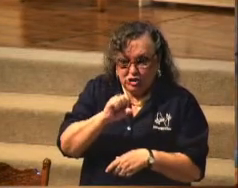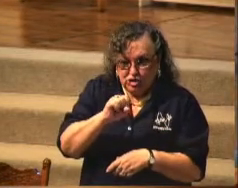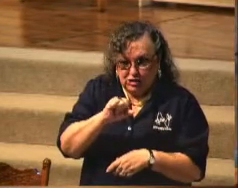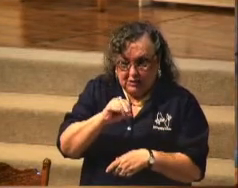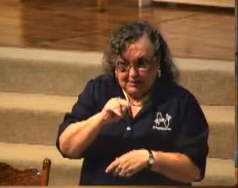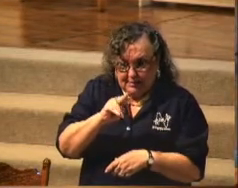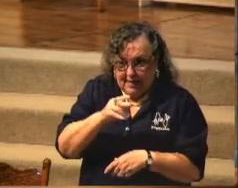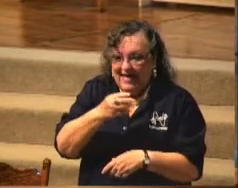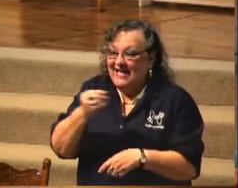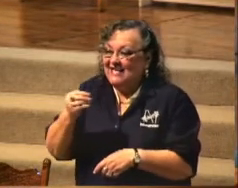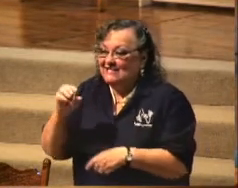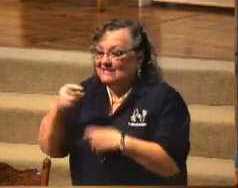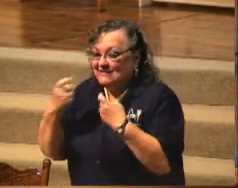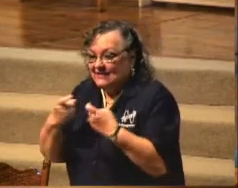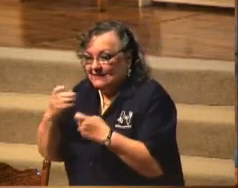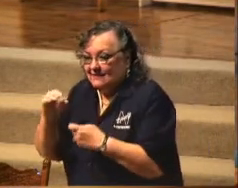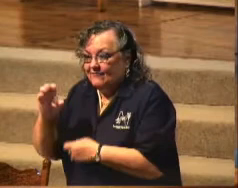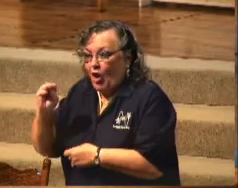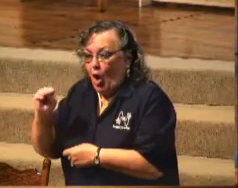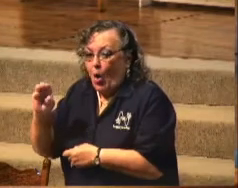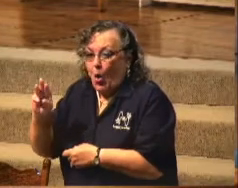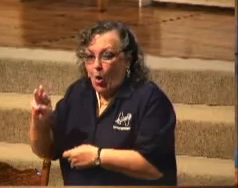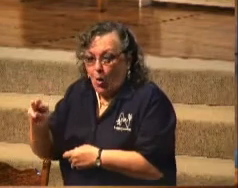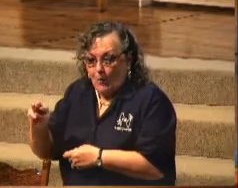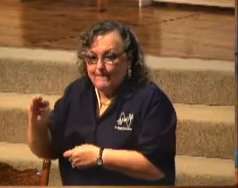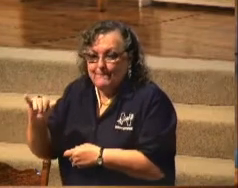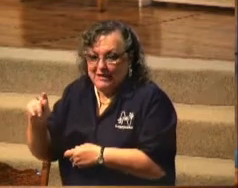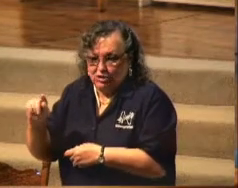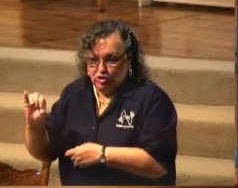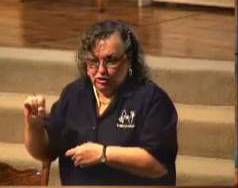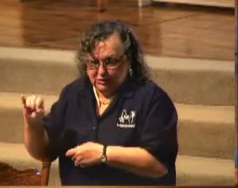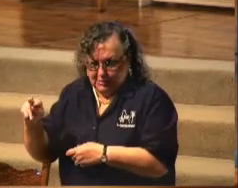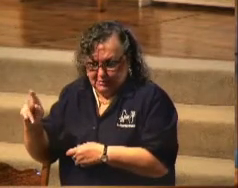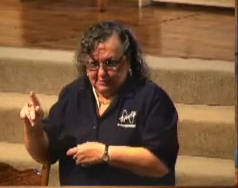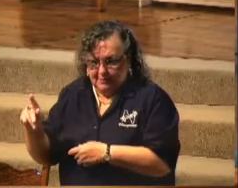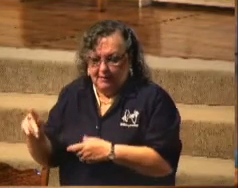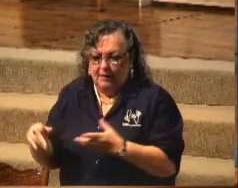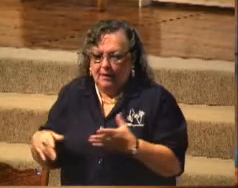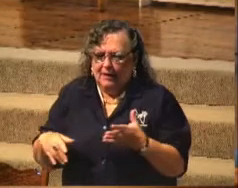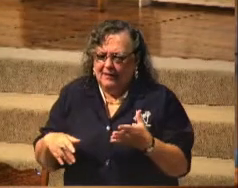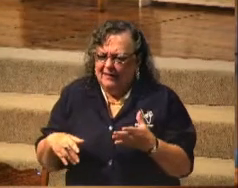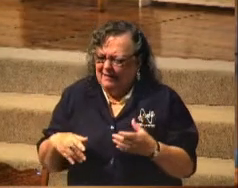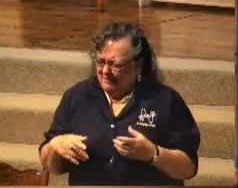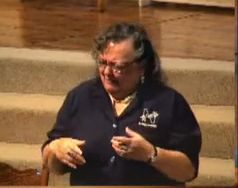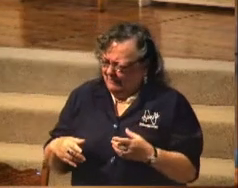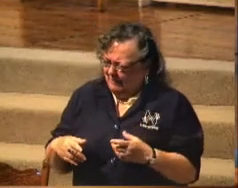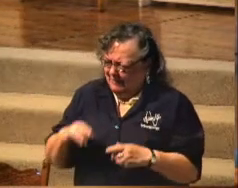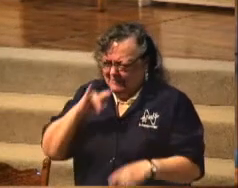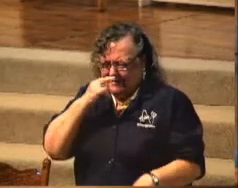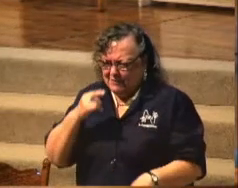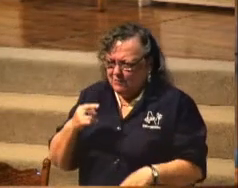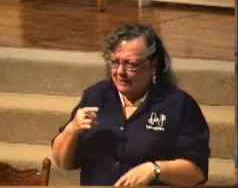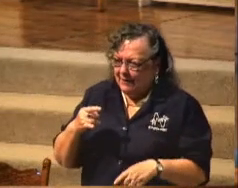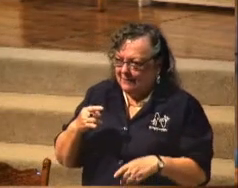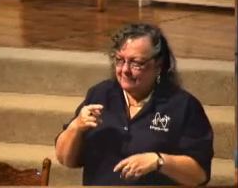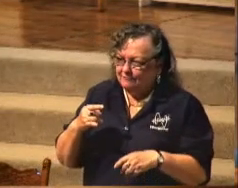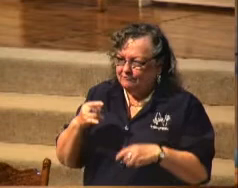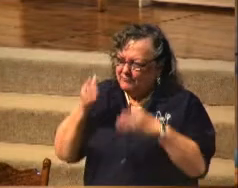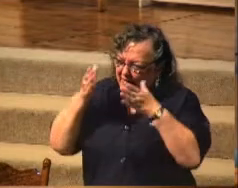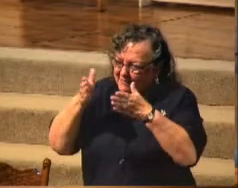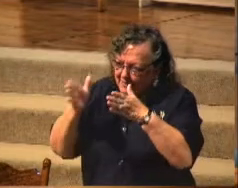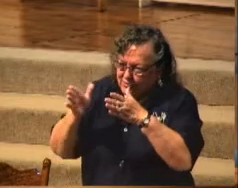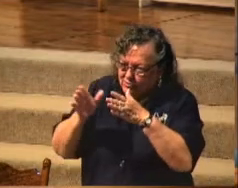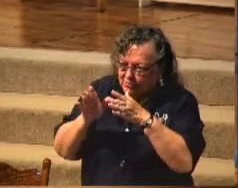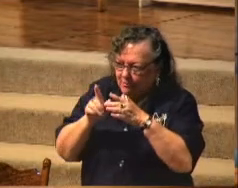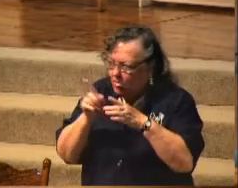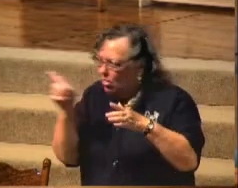And so, afterwards, she was asking some questions. And you know how kids kind of zone in and out, you know. Kids have a short attention